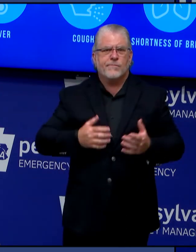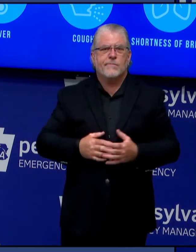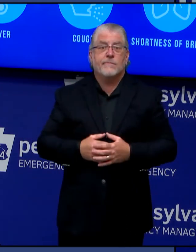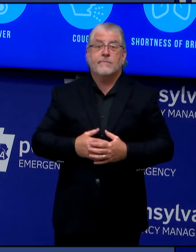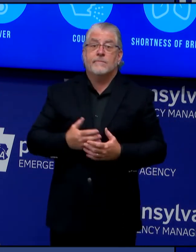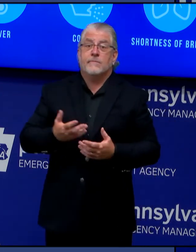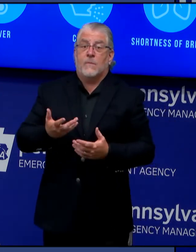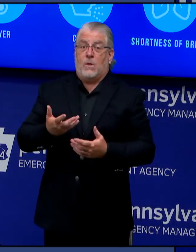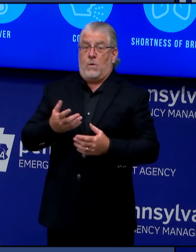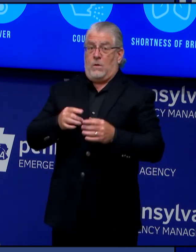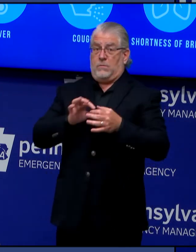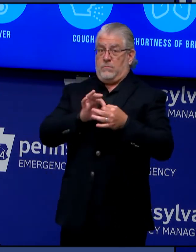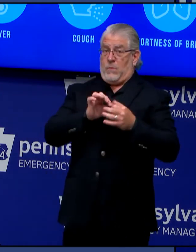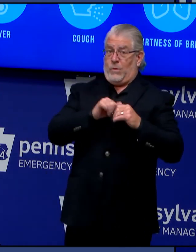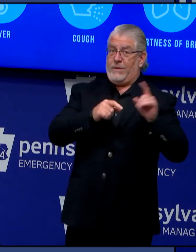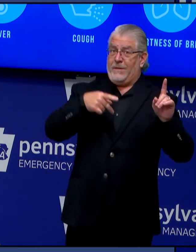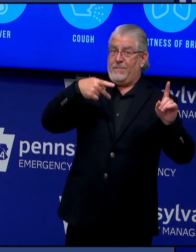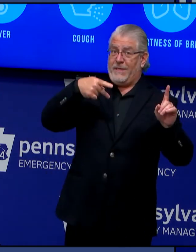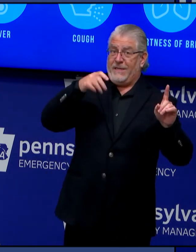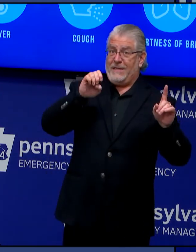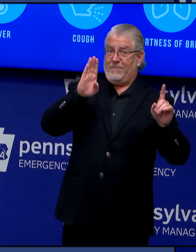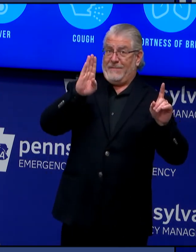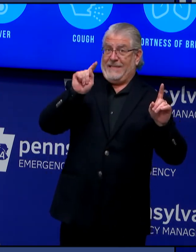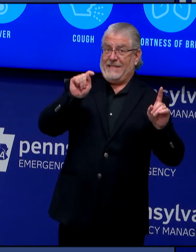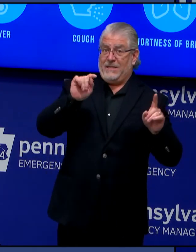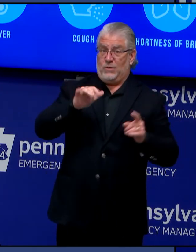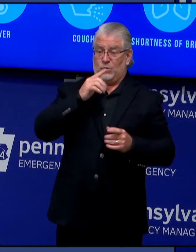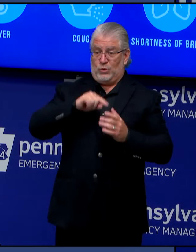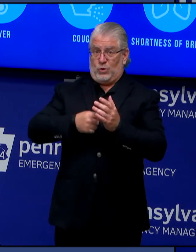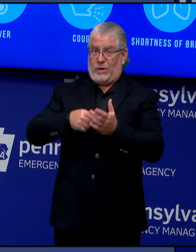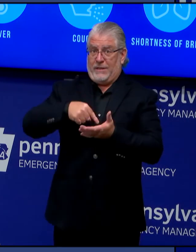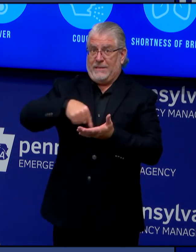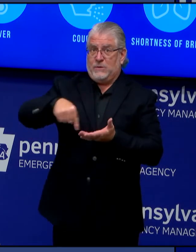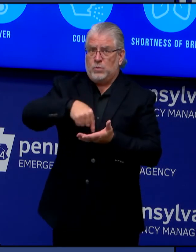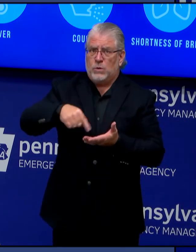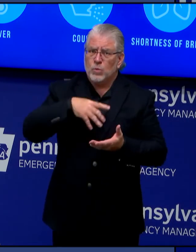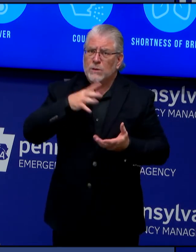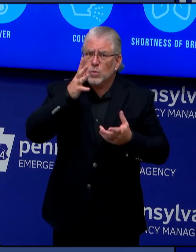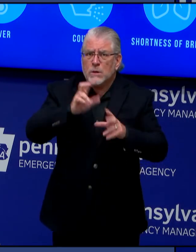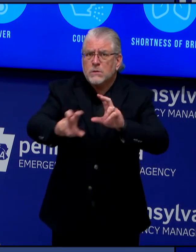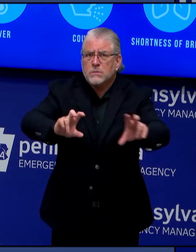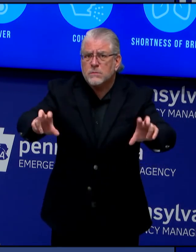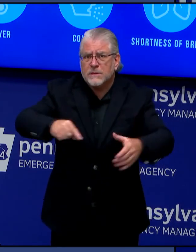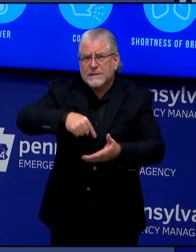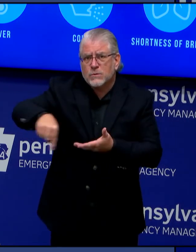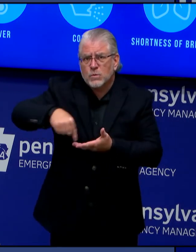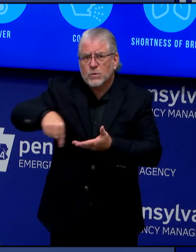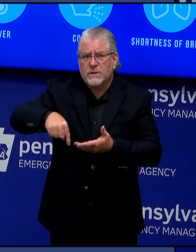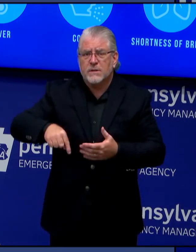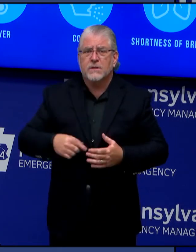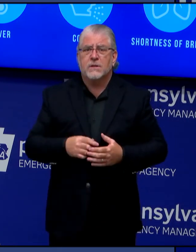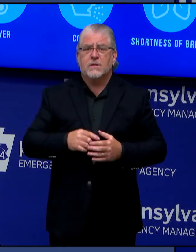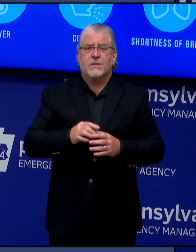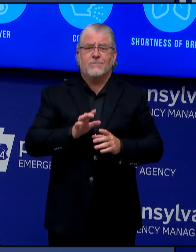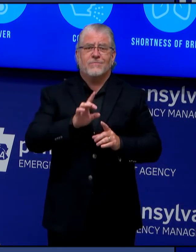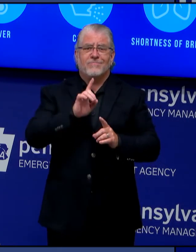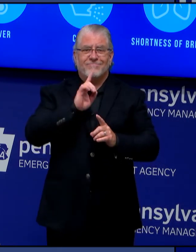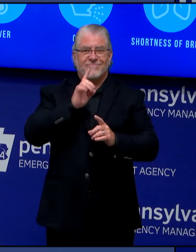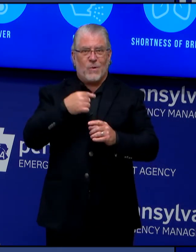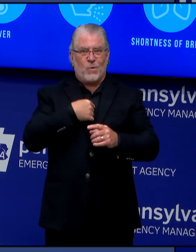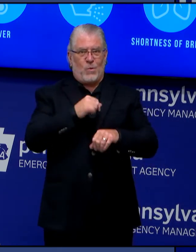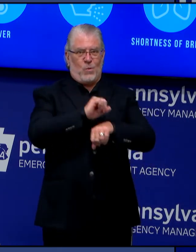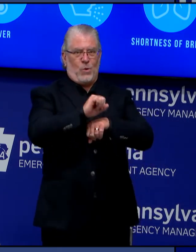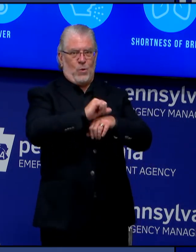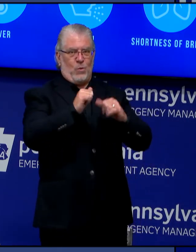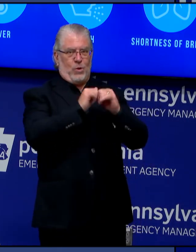disbursements will start going out later this week. There was a lot of work that had to be done with the Department of Education to put this program